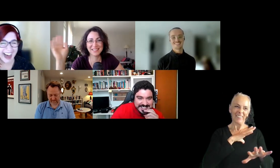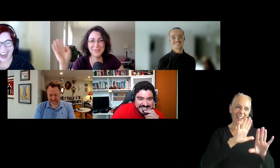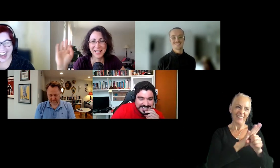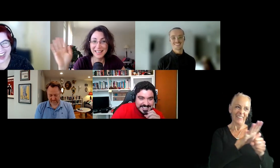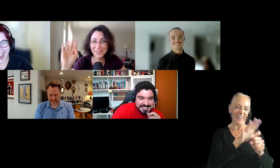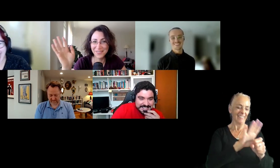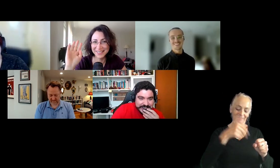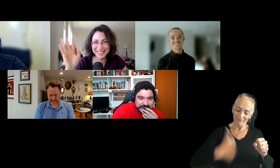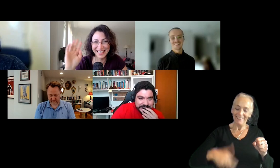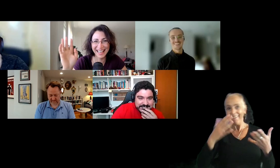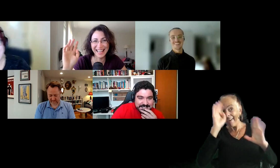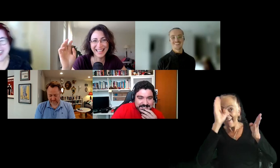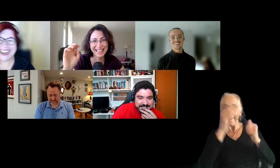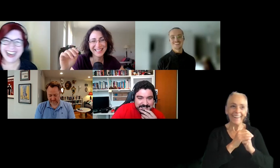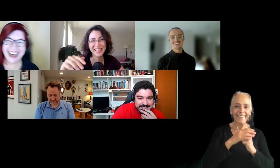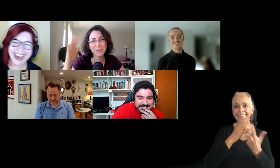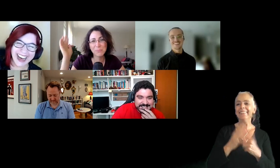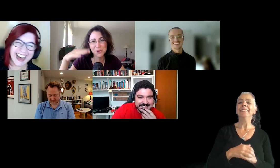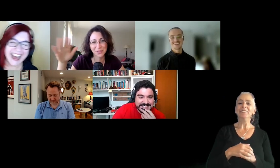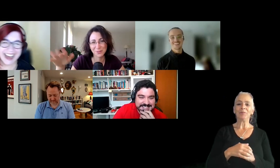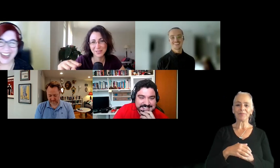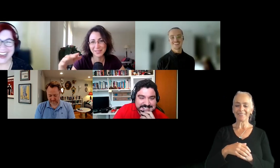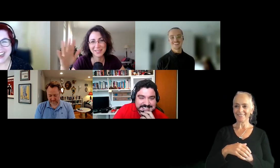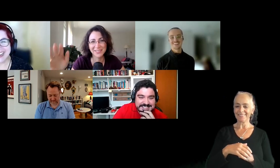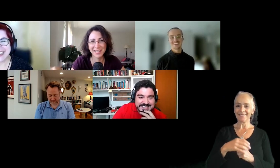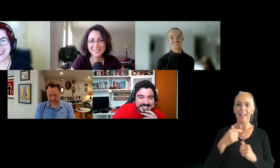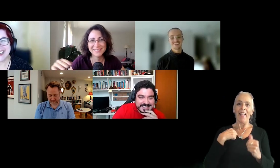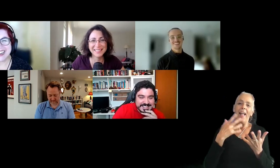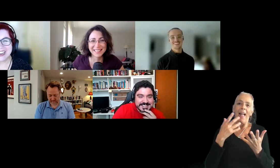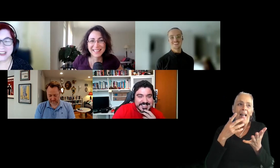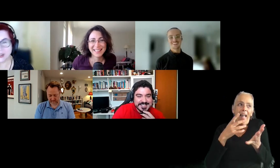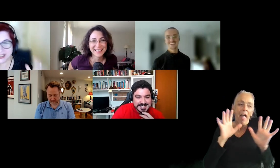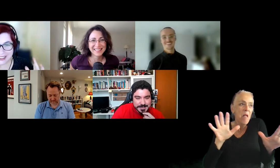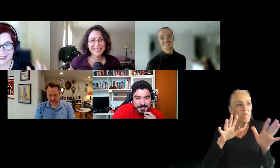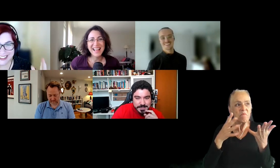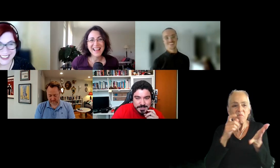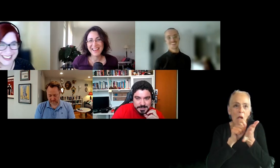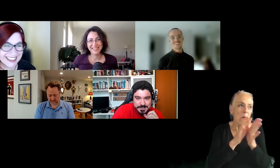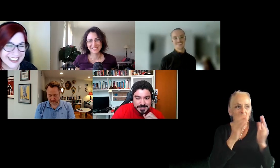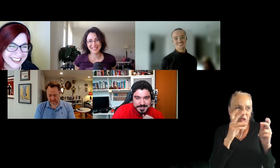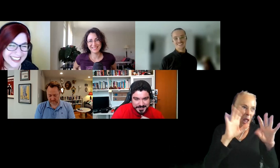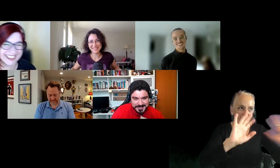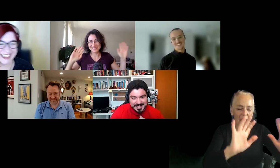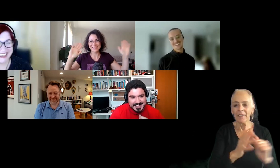This is just me. Hi, everyone. Hello. I wrote books, so it's okay. Google Celia. Yeah.